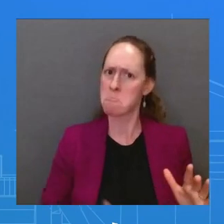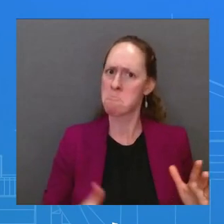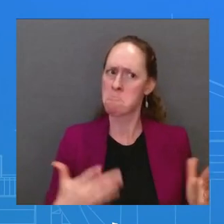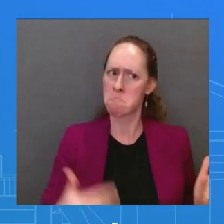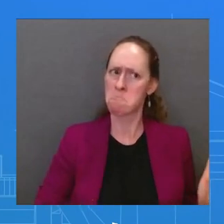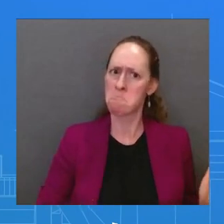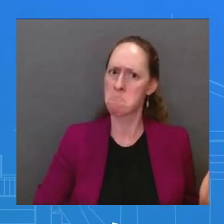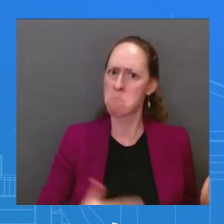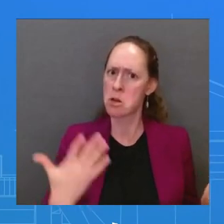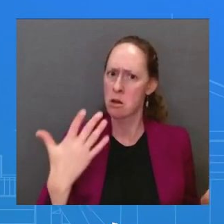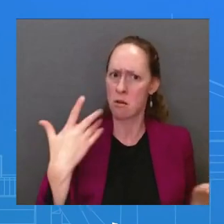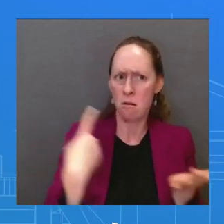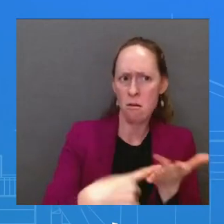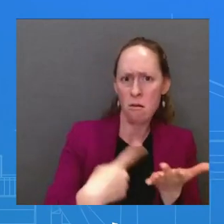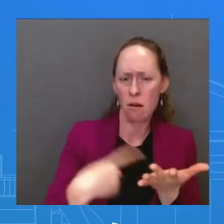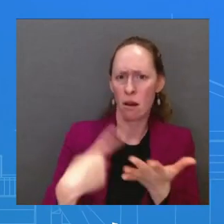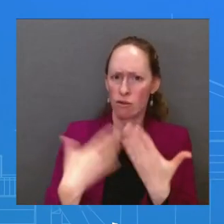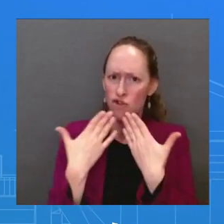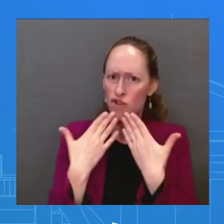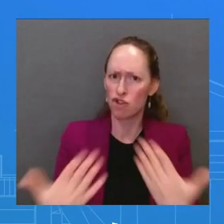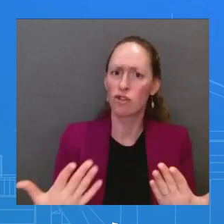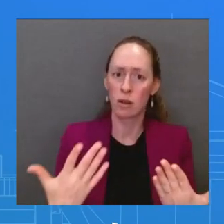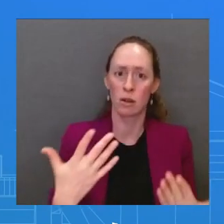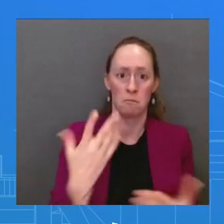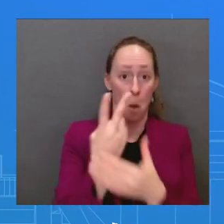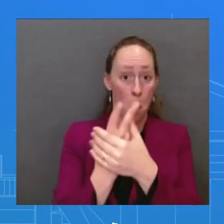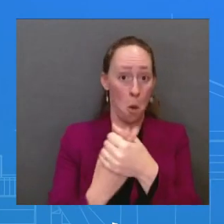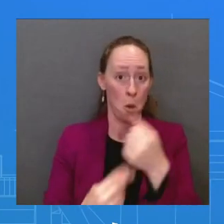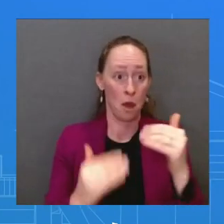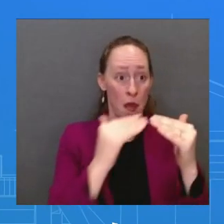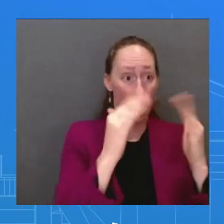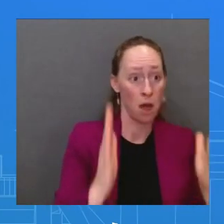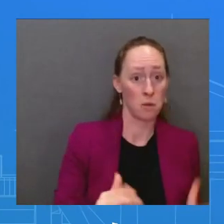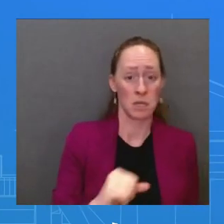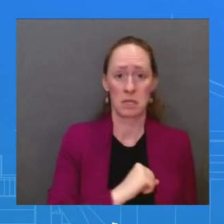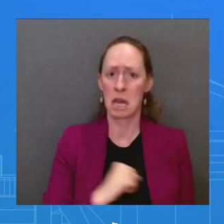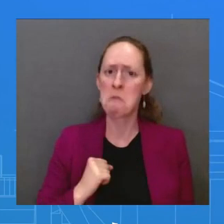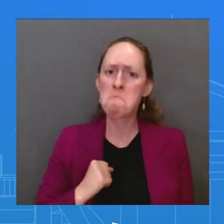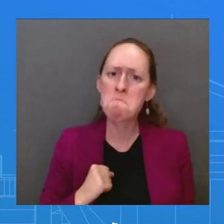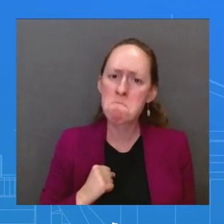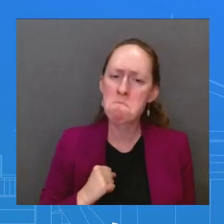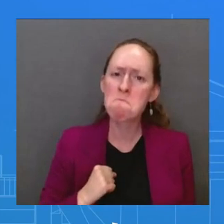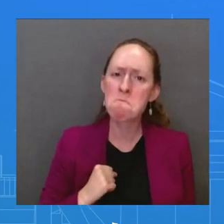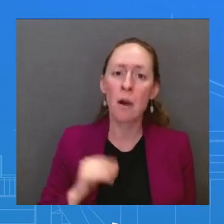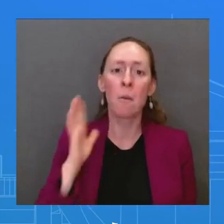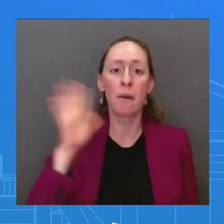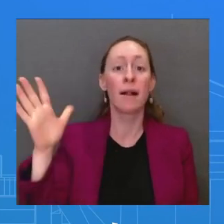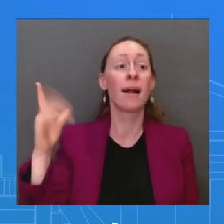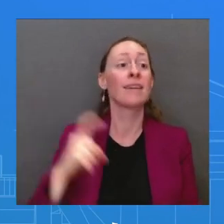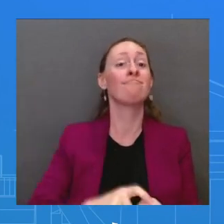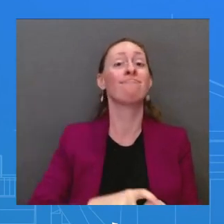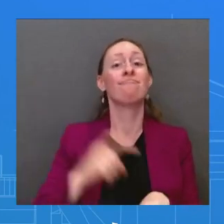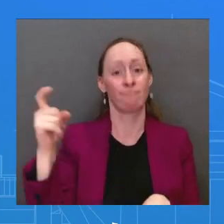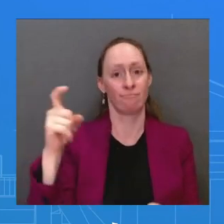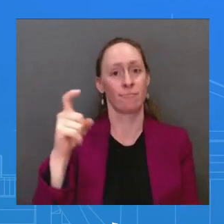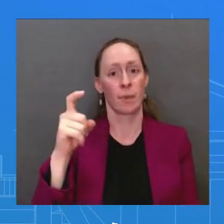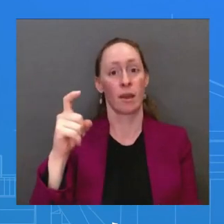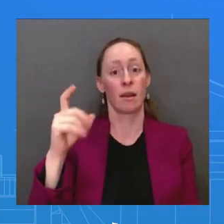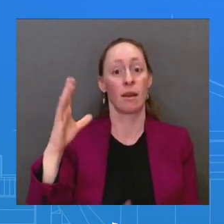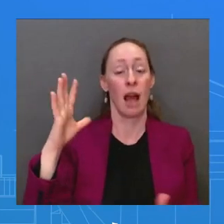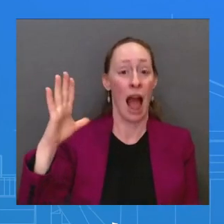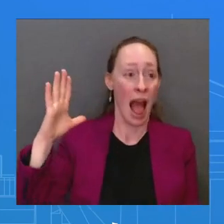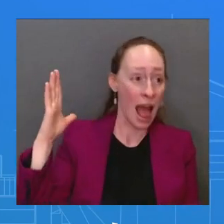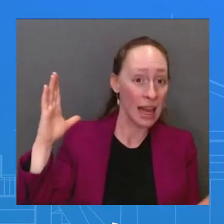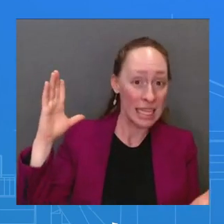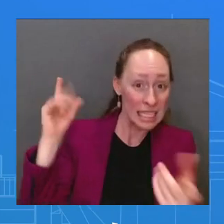We believe we will be able to secure the necessary funding as we go forward. I'm not going to speak to assurances per se, but the conversations have been